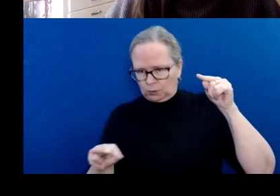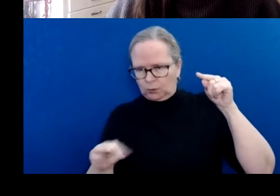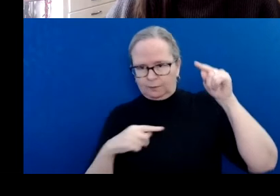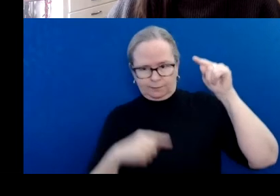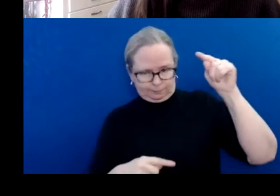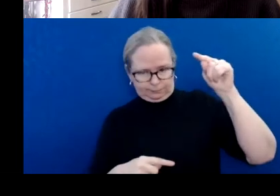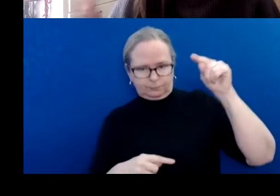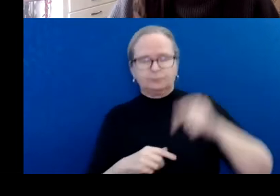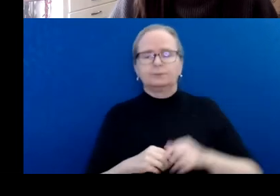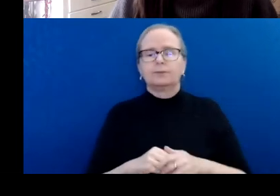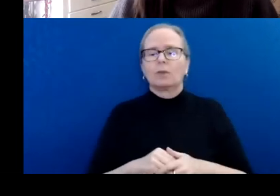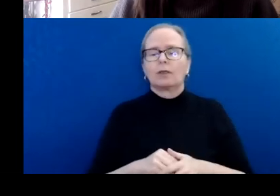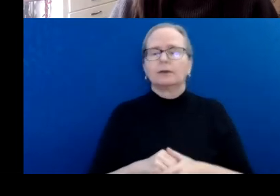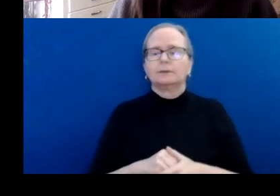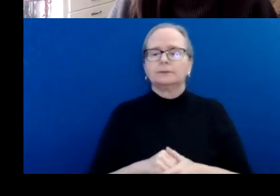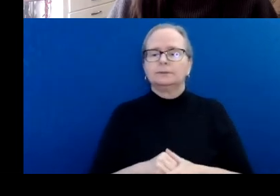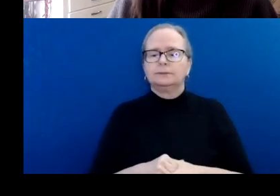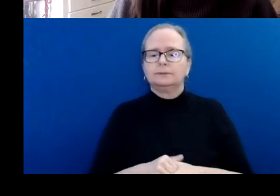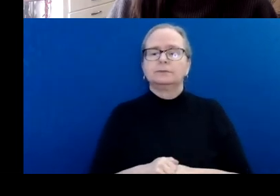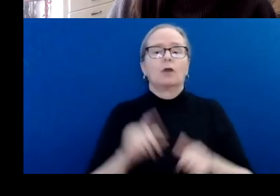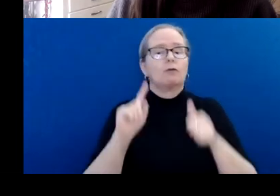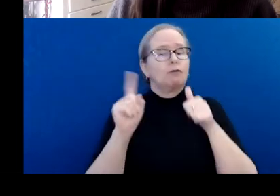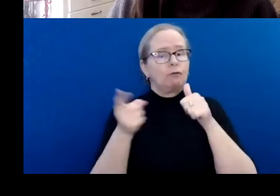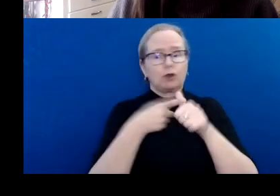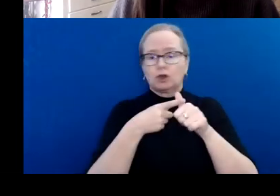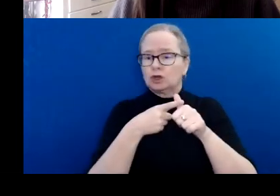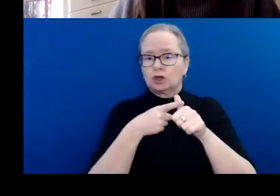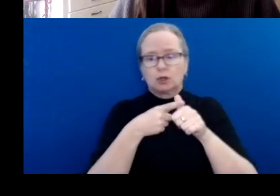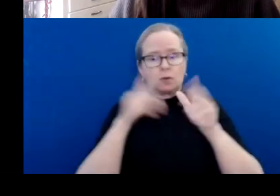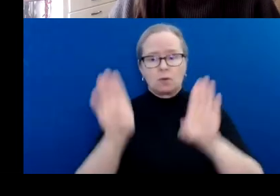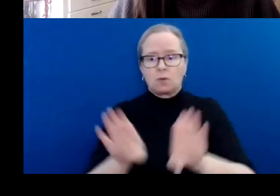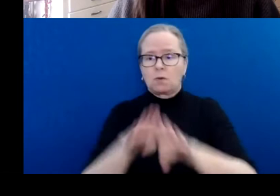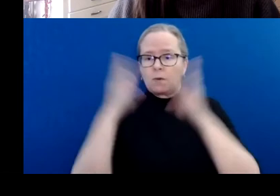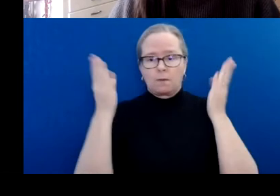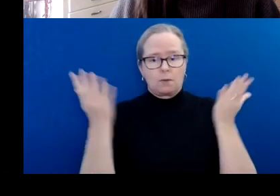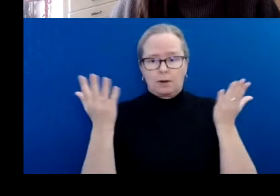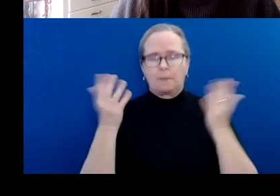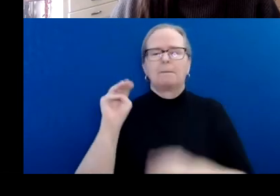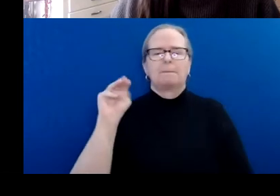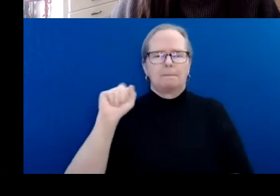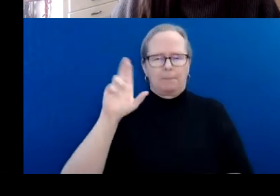Applications first opened for the first intake on March 14, 2022.